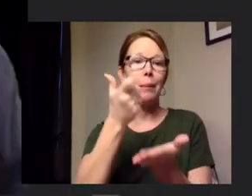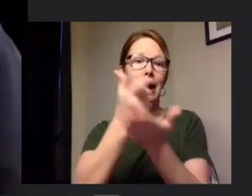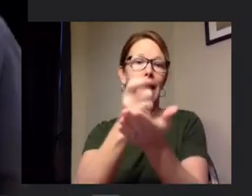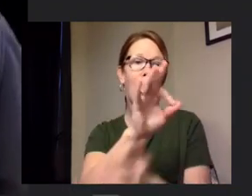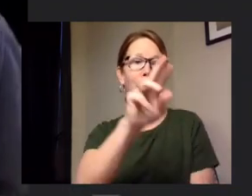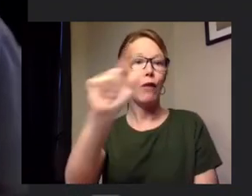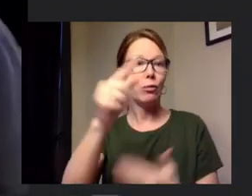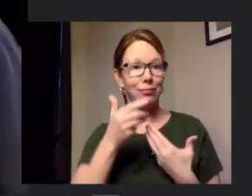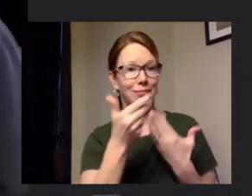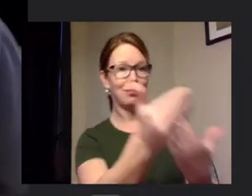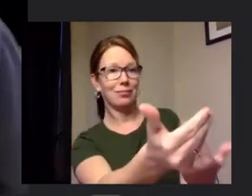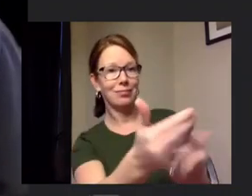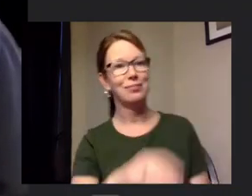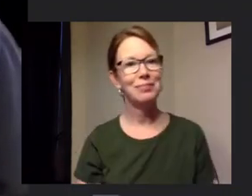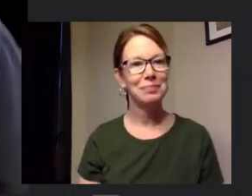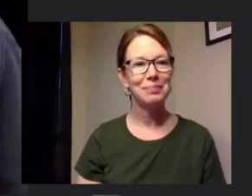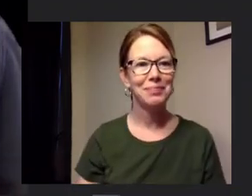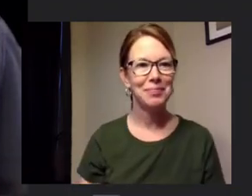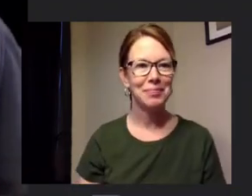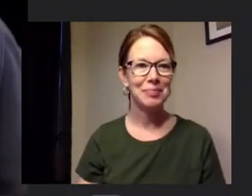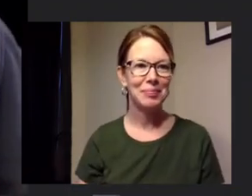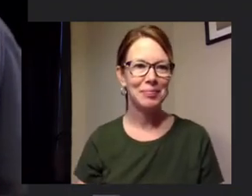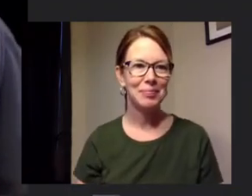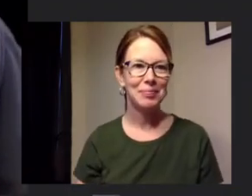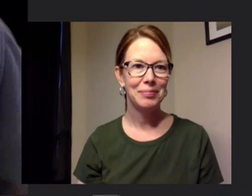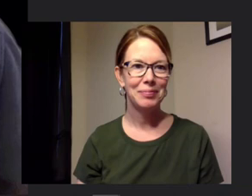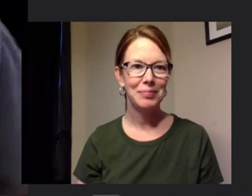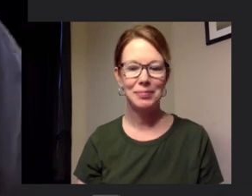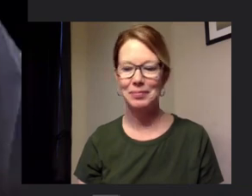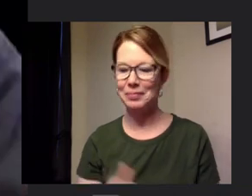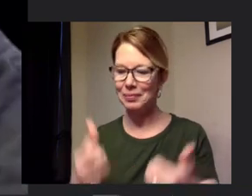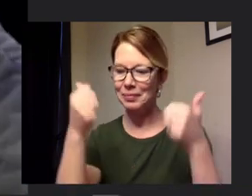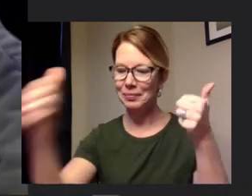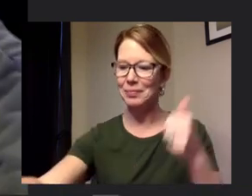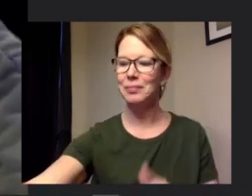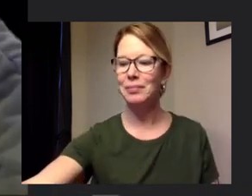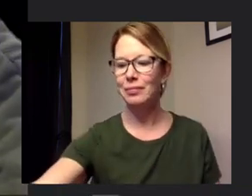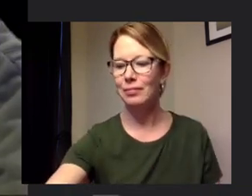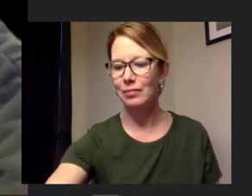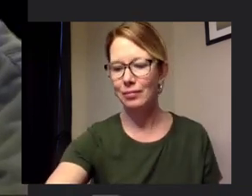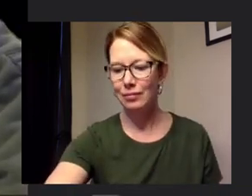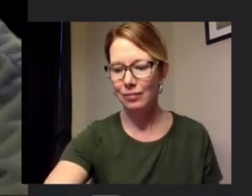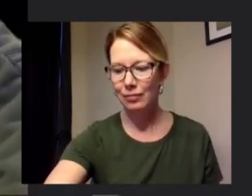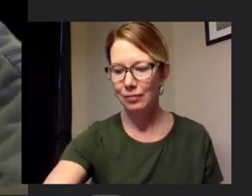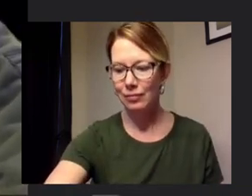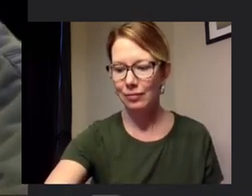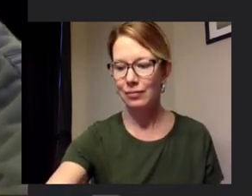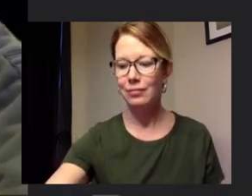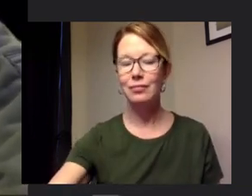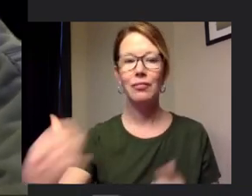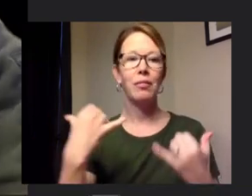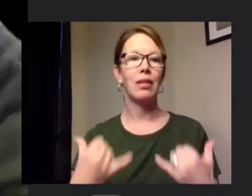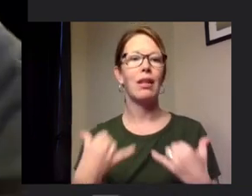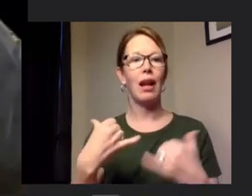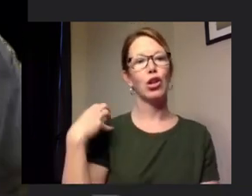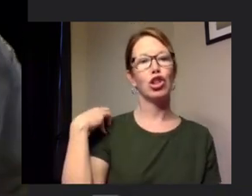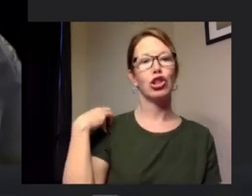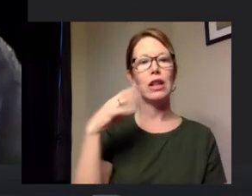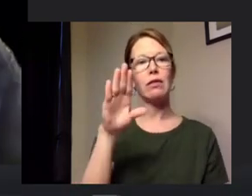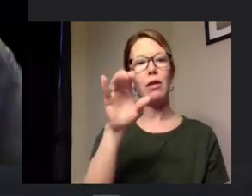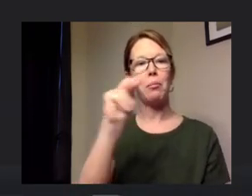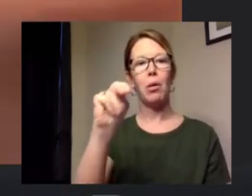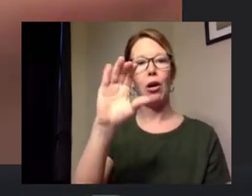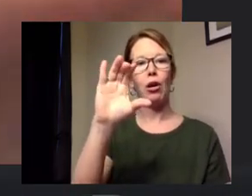you josue colin thank you so much and now we will hear from chief brian carlson